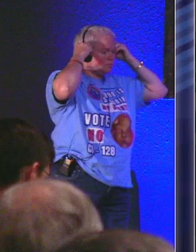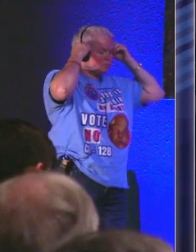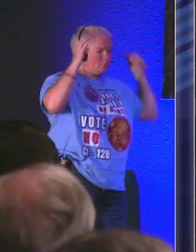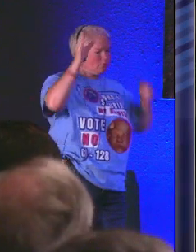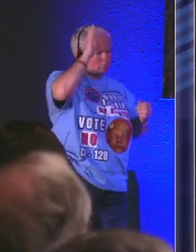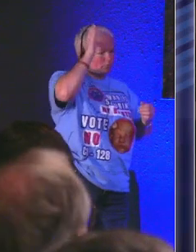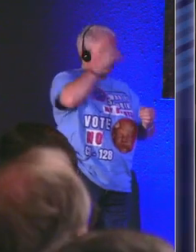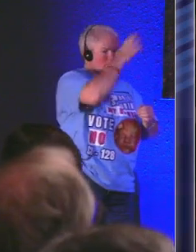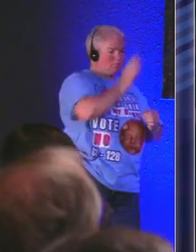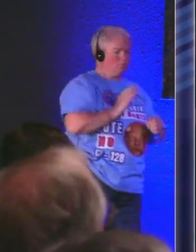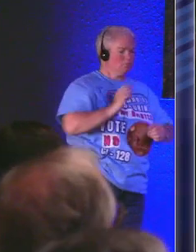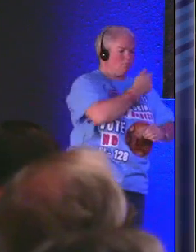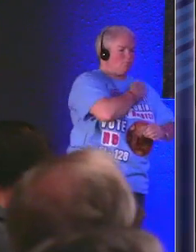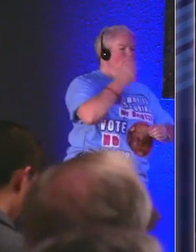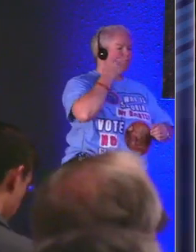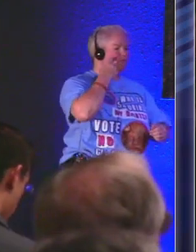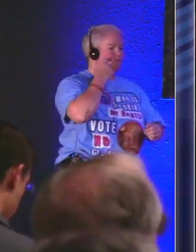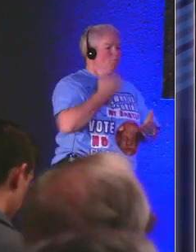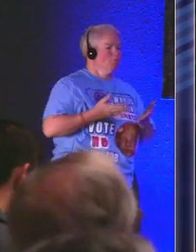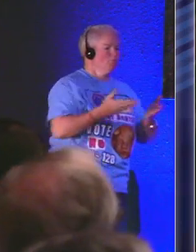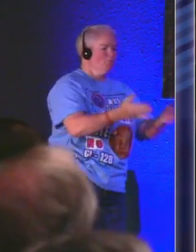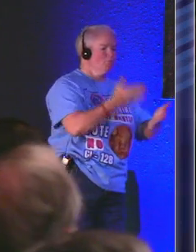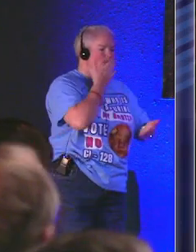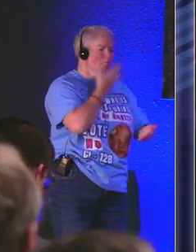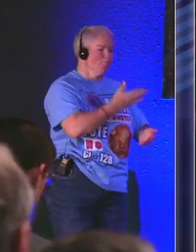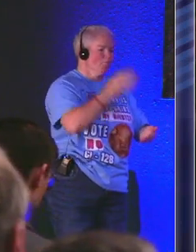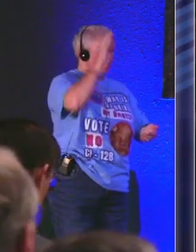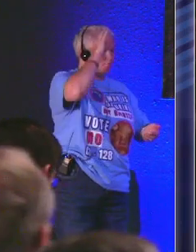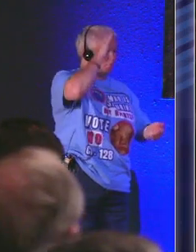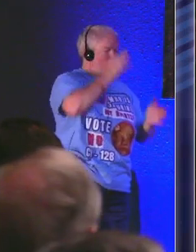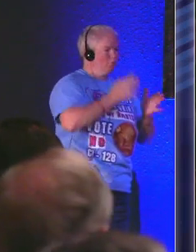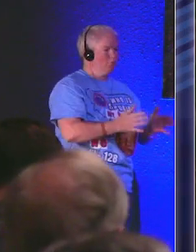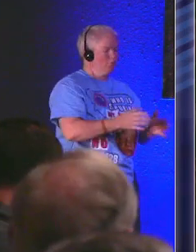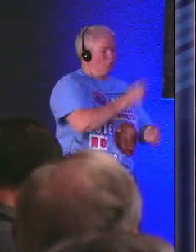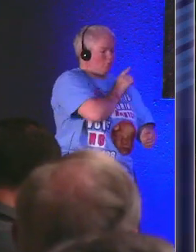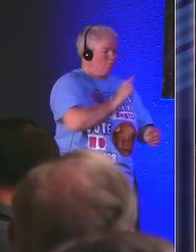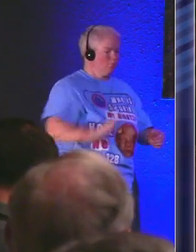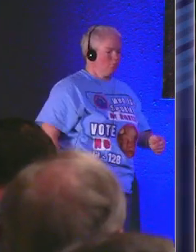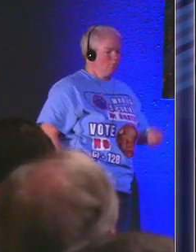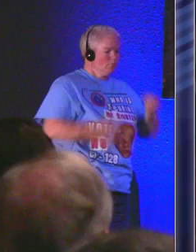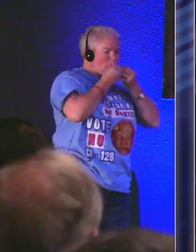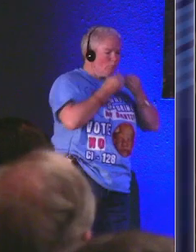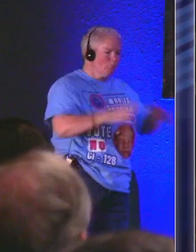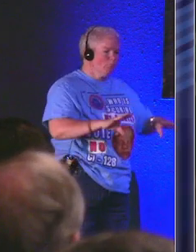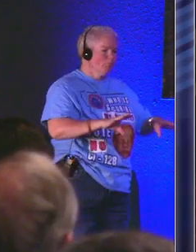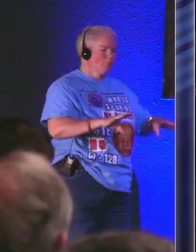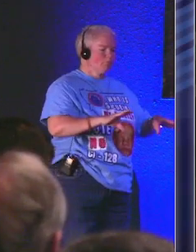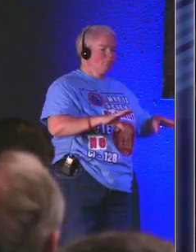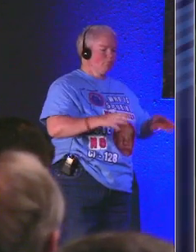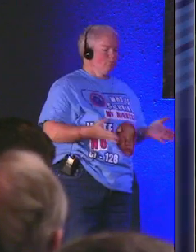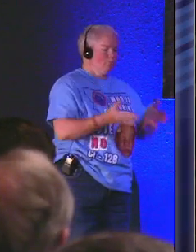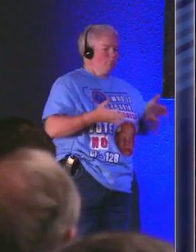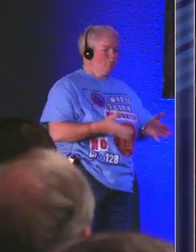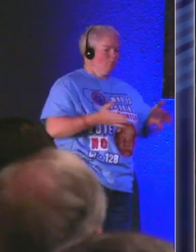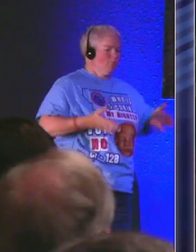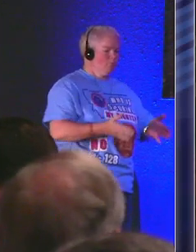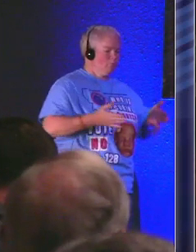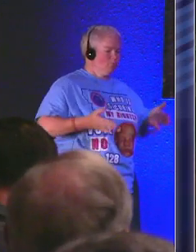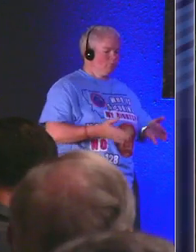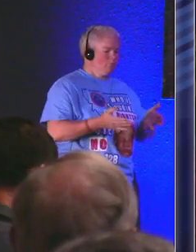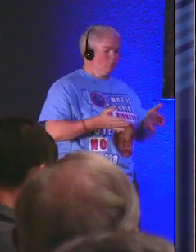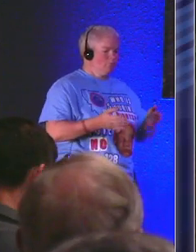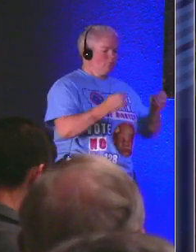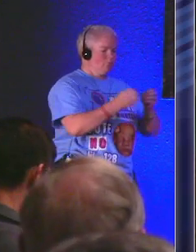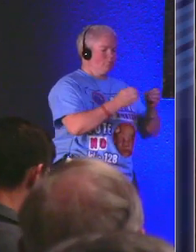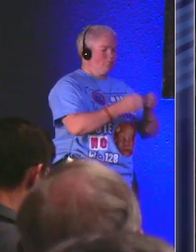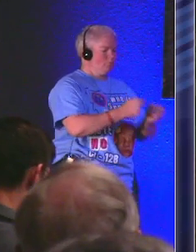father god we just give you thanks and praise for this family and for pastor lord we ask your blessing upon them your encouragement upon them